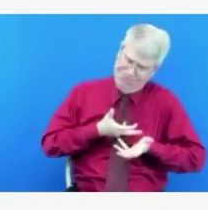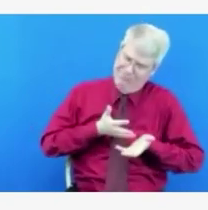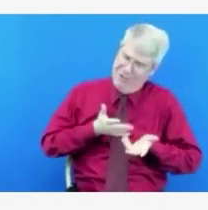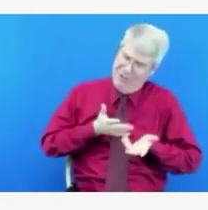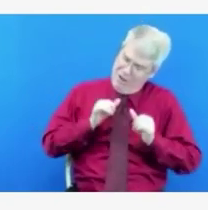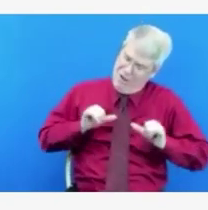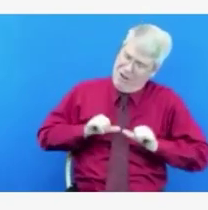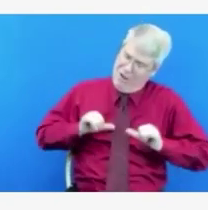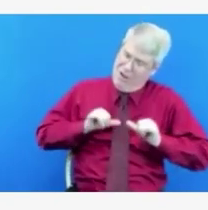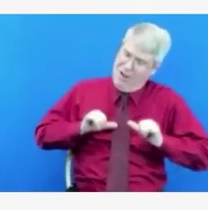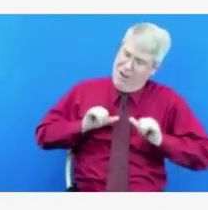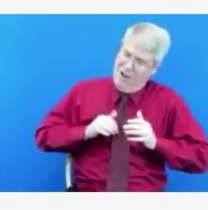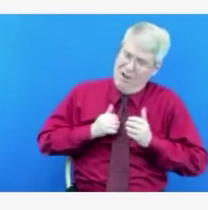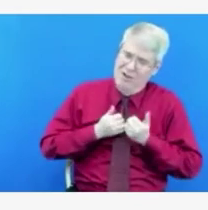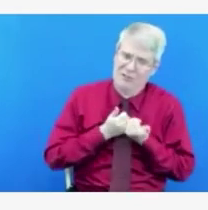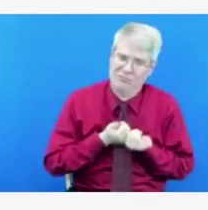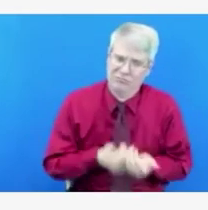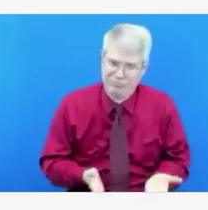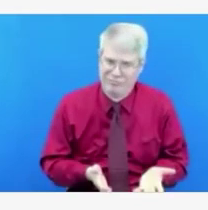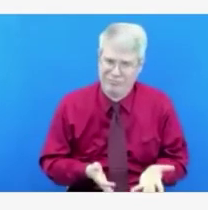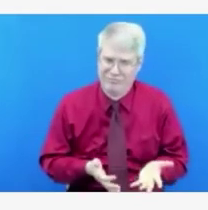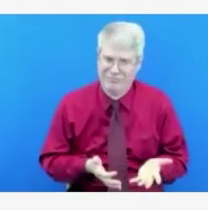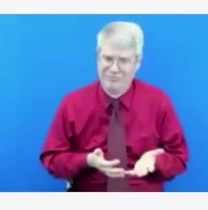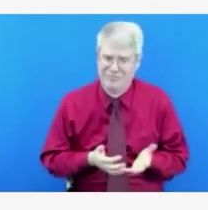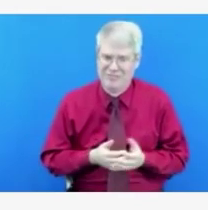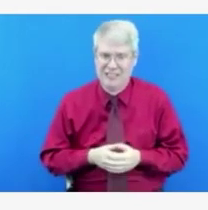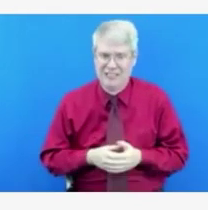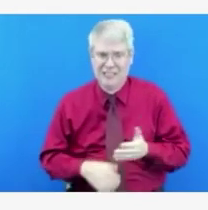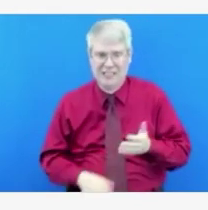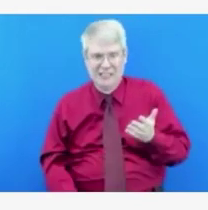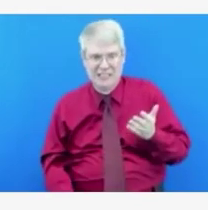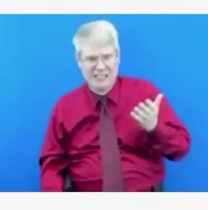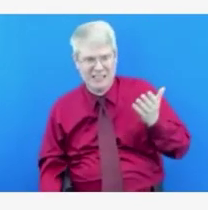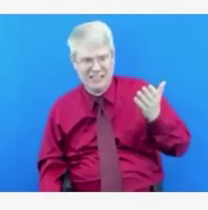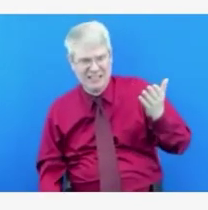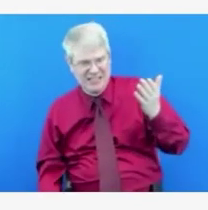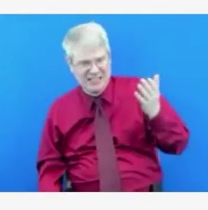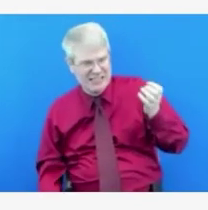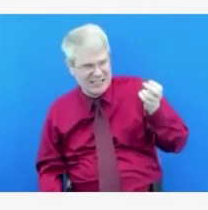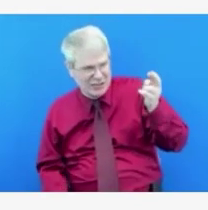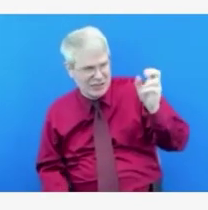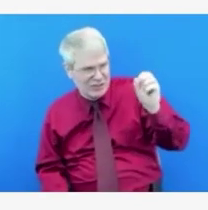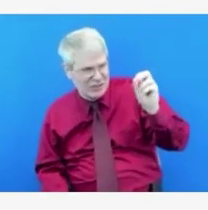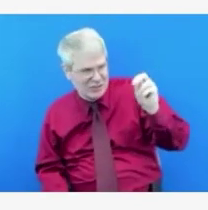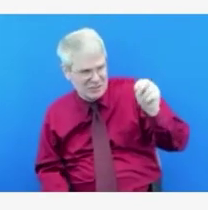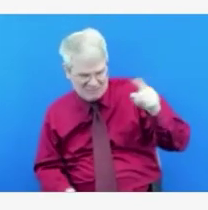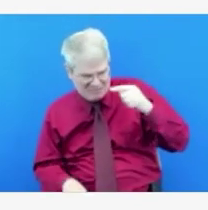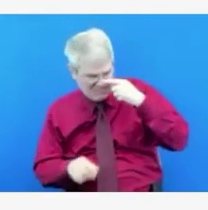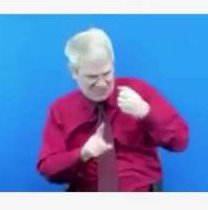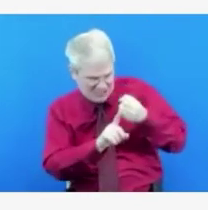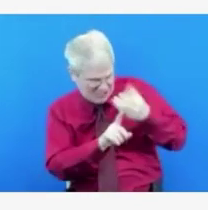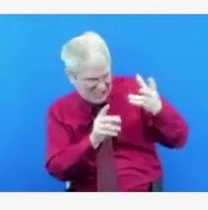how his staff are feeling right now, and healthcare workers in St. Al's and others.